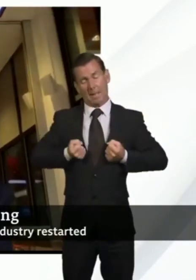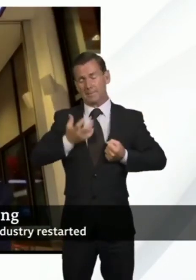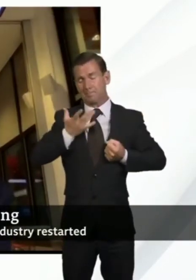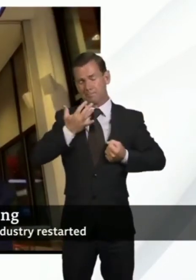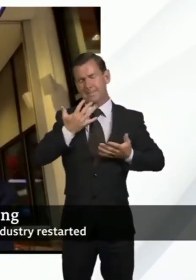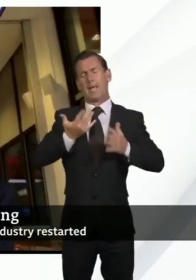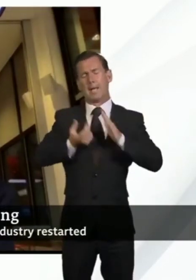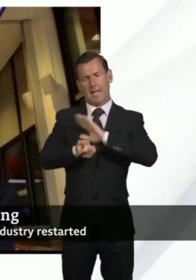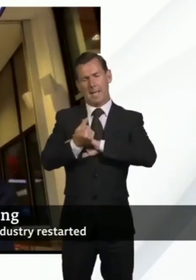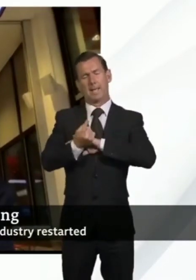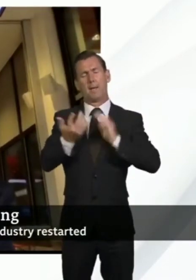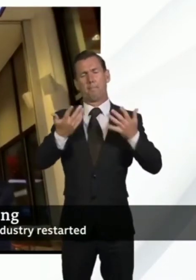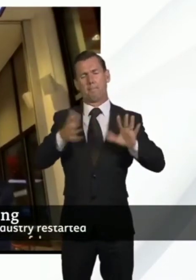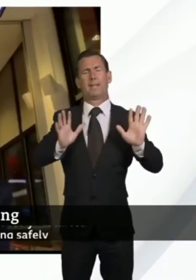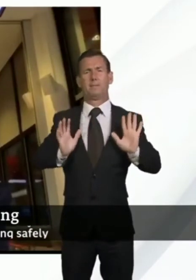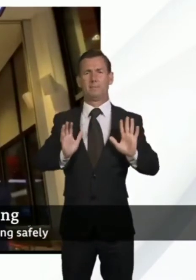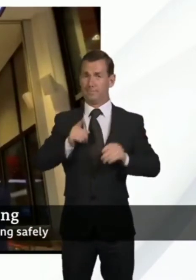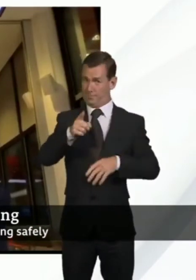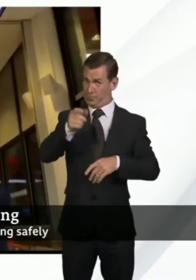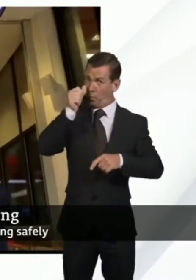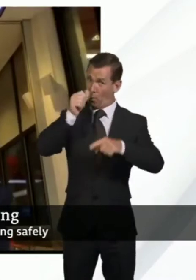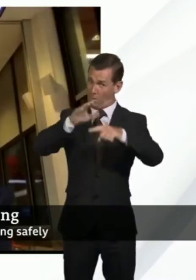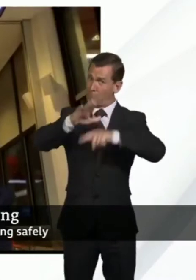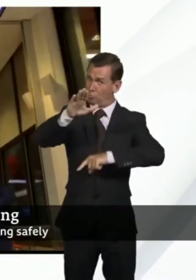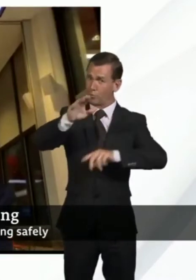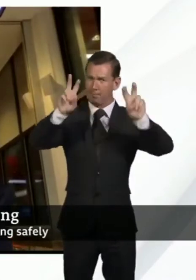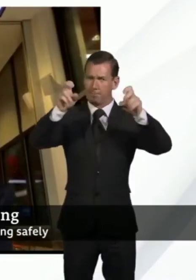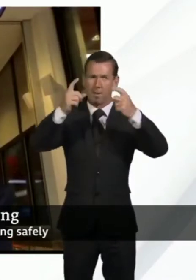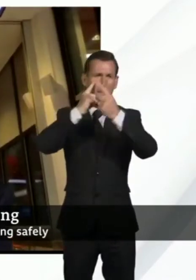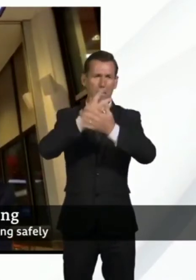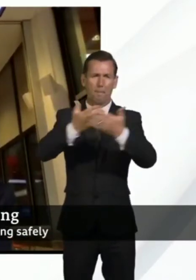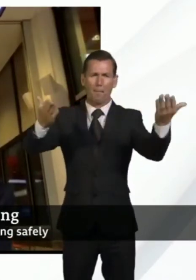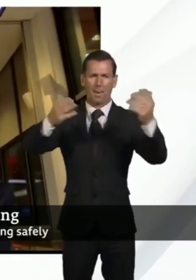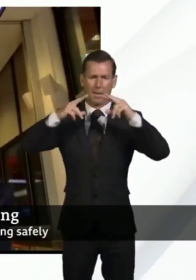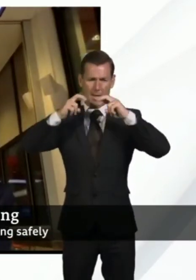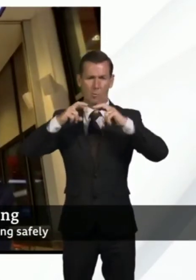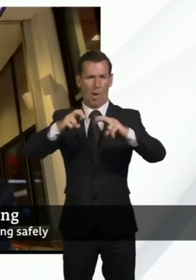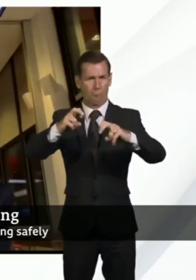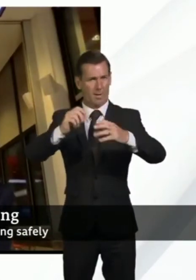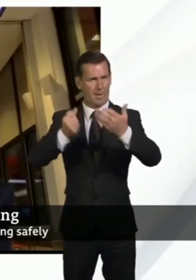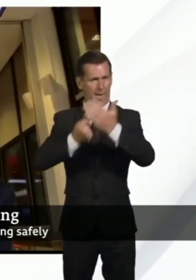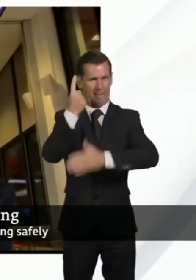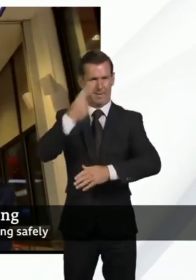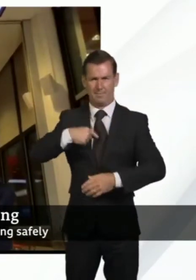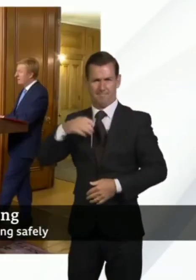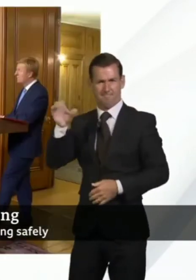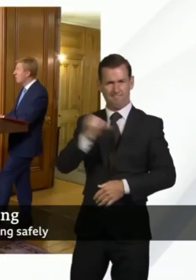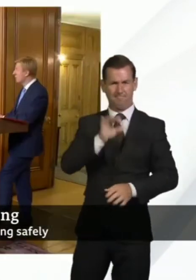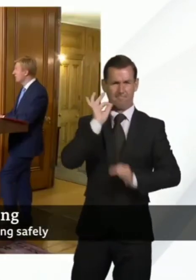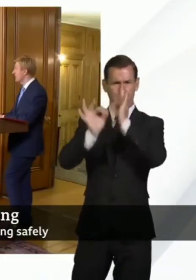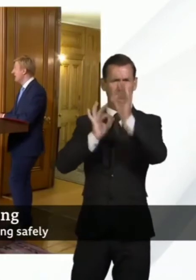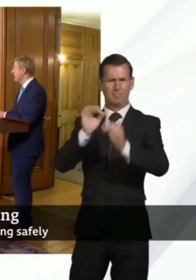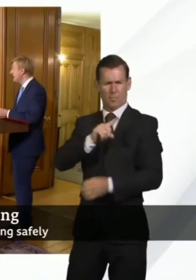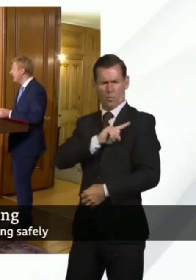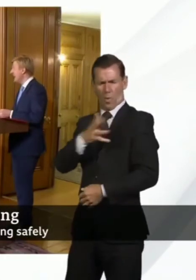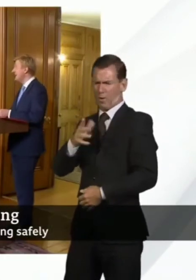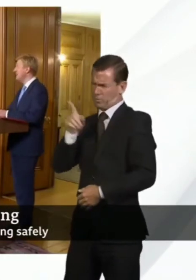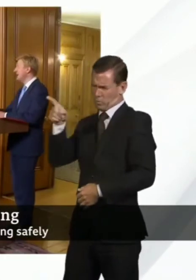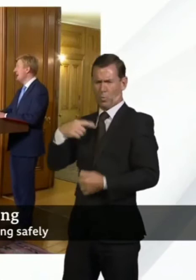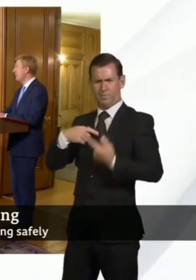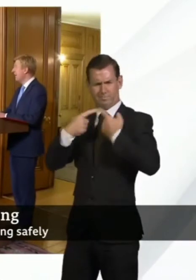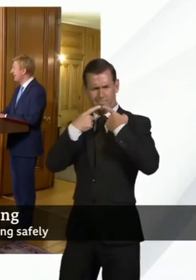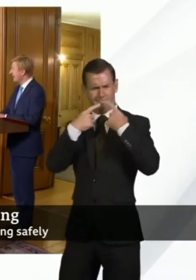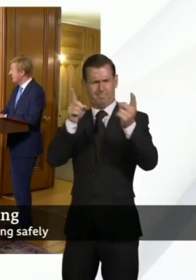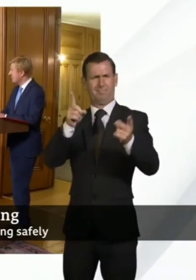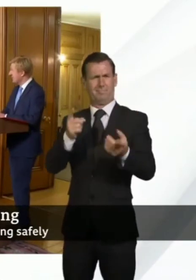You're going to be called up before that public inquiry. So why not begin that conversation now? Well, of course, in